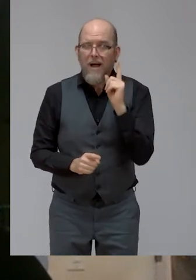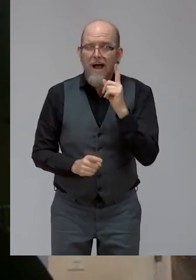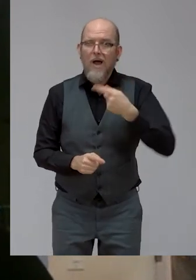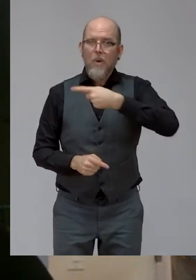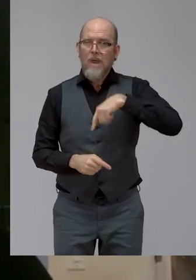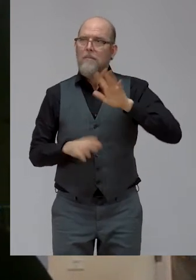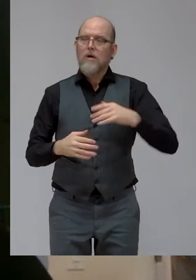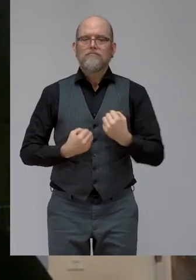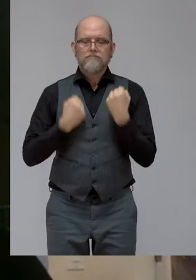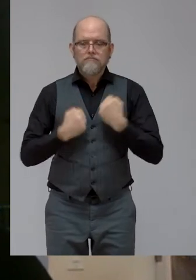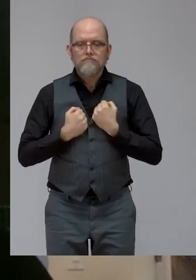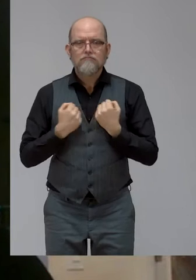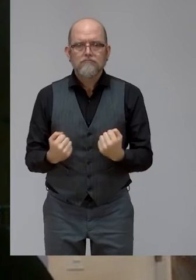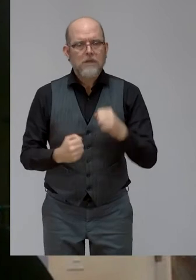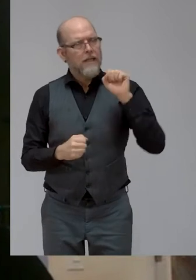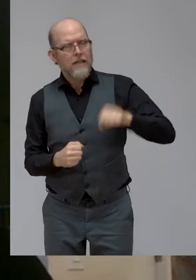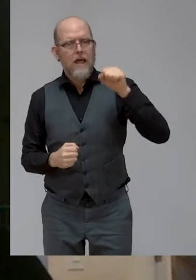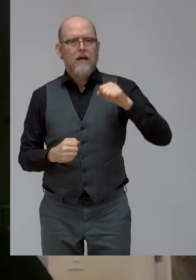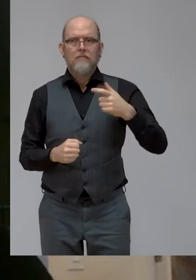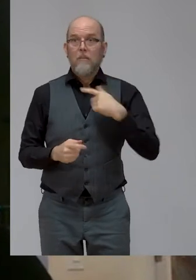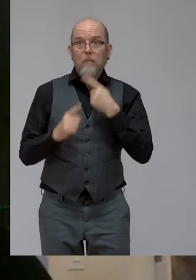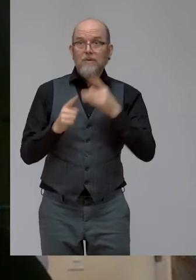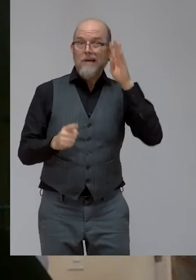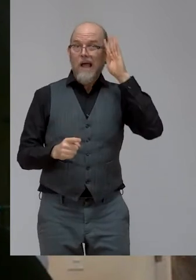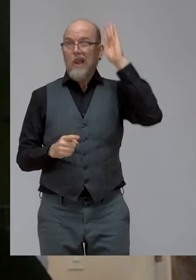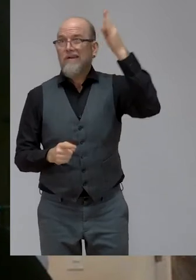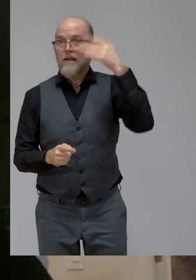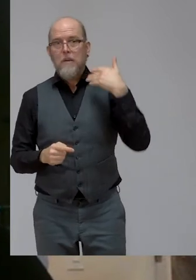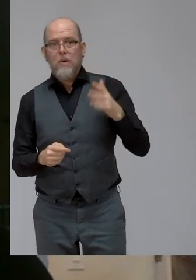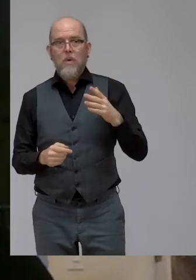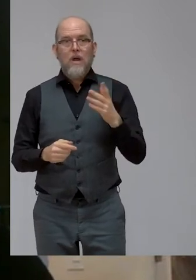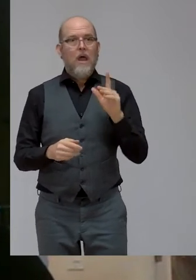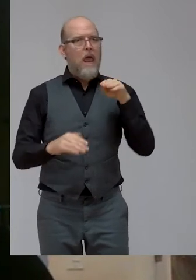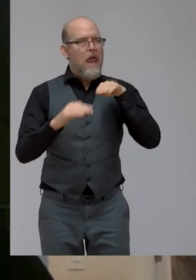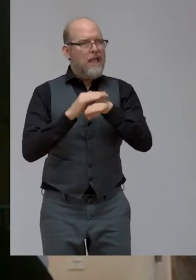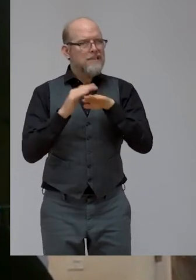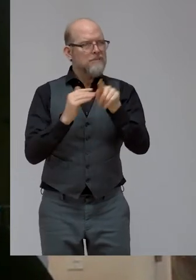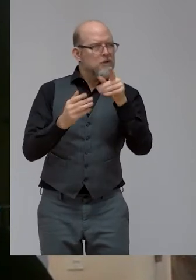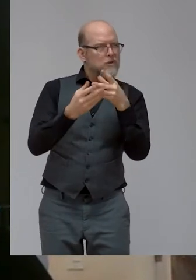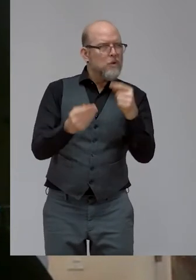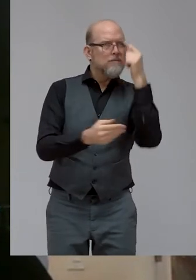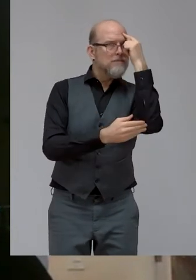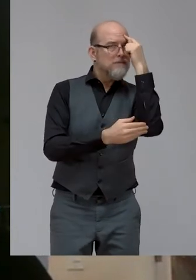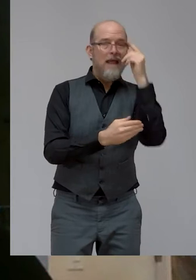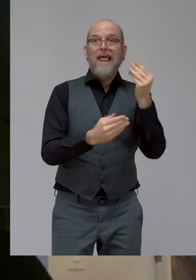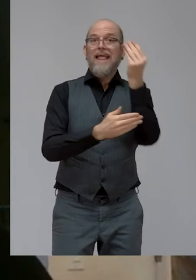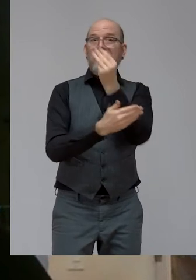bolder with our solutions, more accessible in our designs, more mindful of everyone's individual